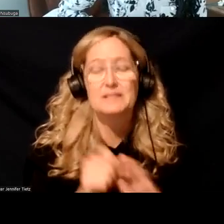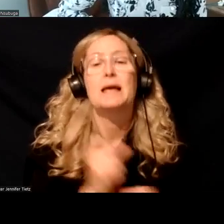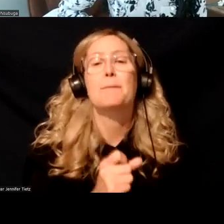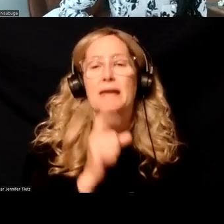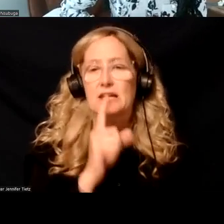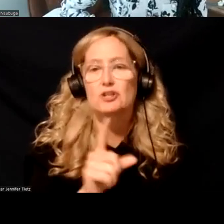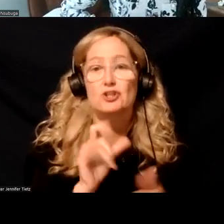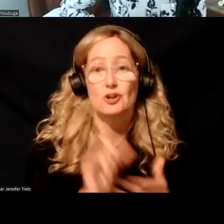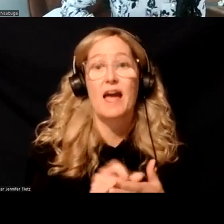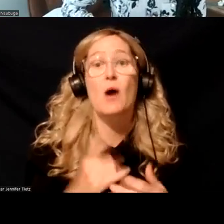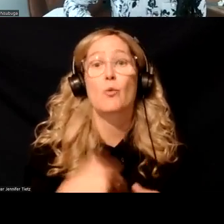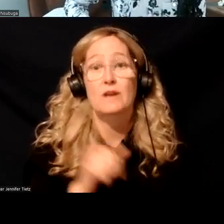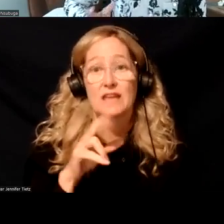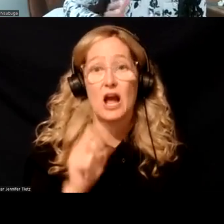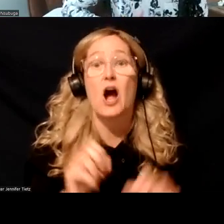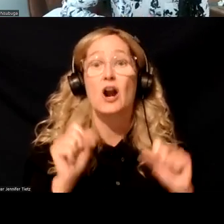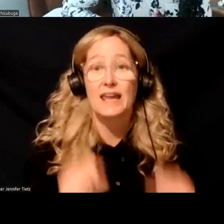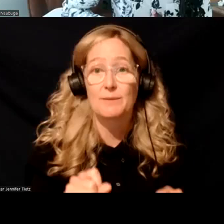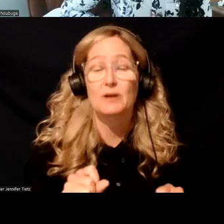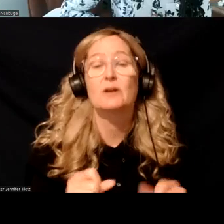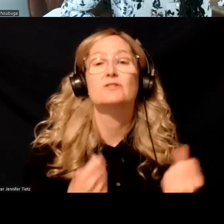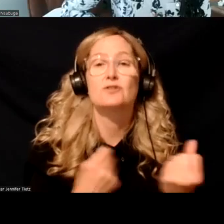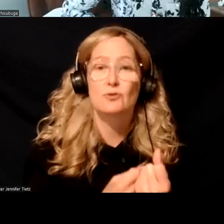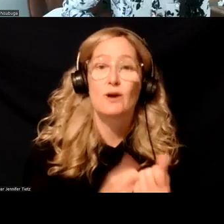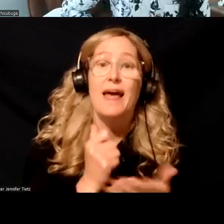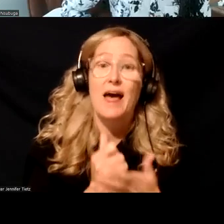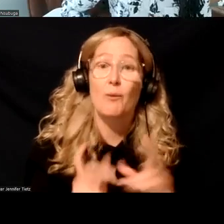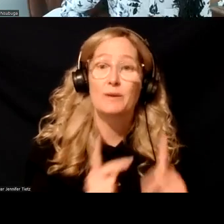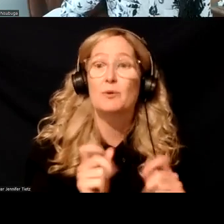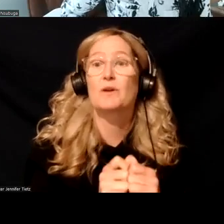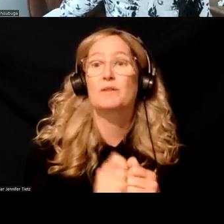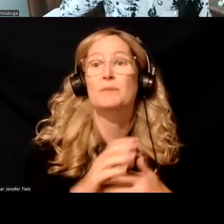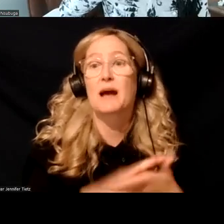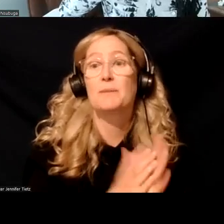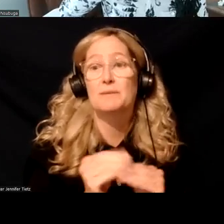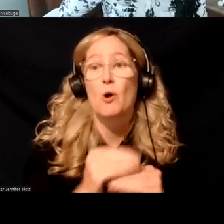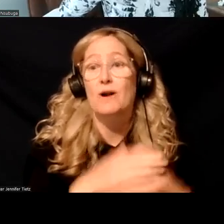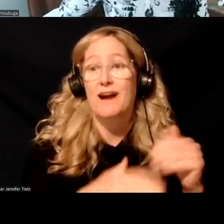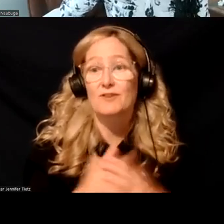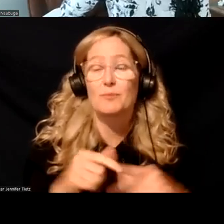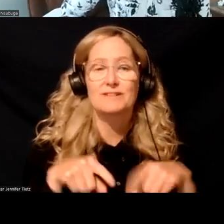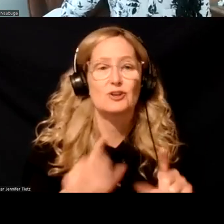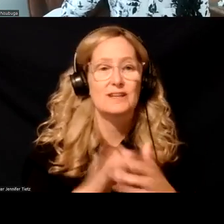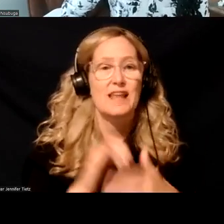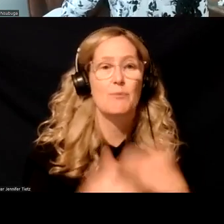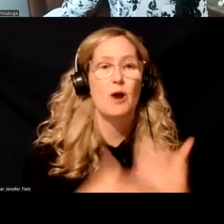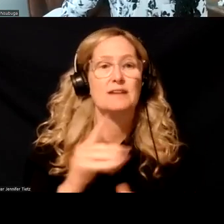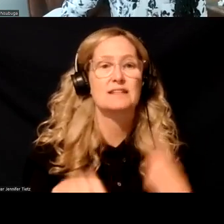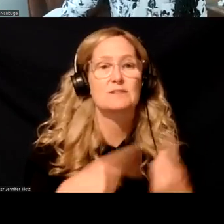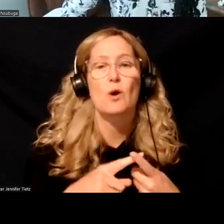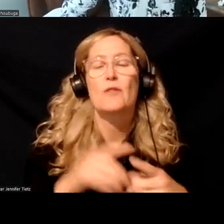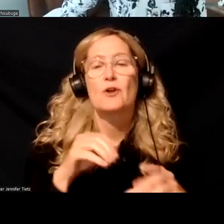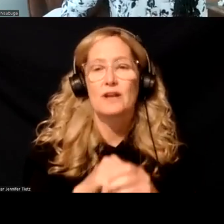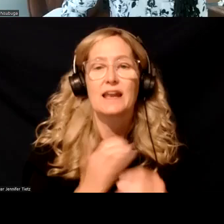that we are, uh, able to assist people with, with just being more comfortable, uh, during that process when, when they're, they're